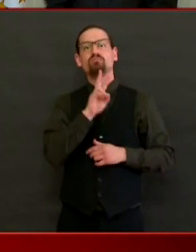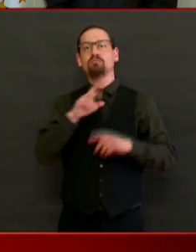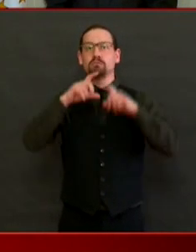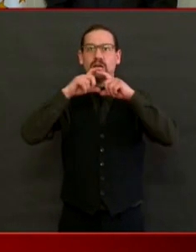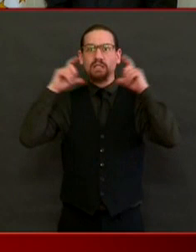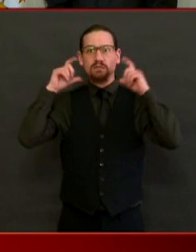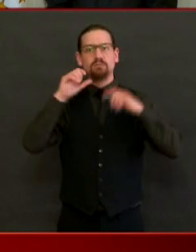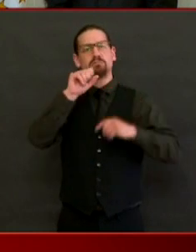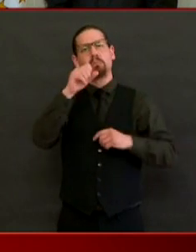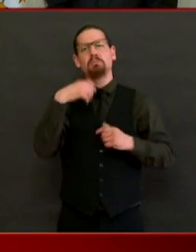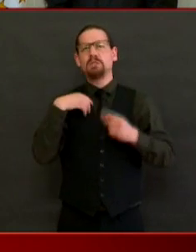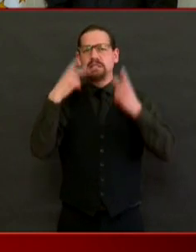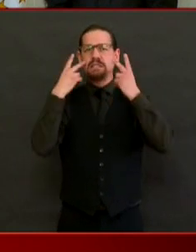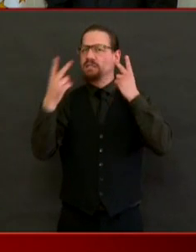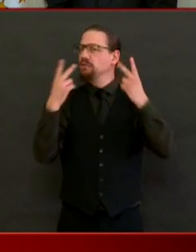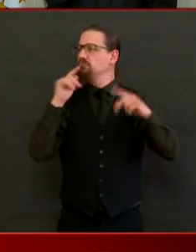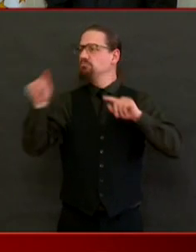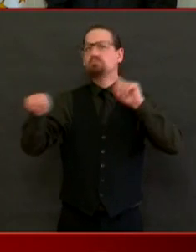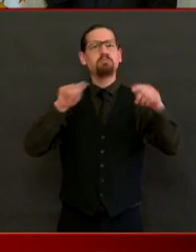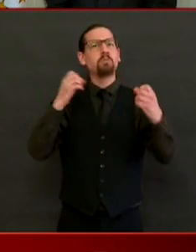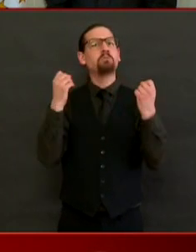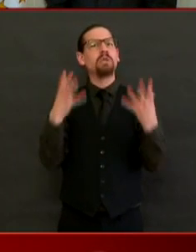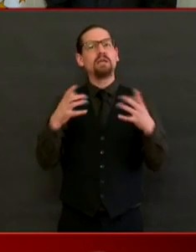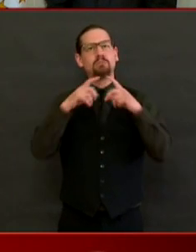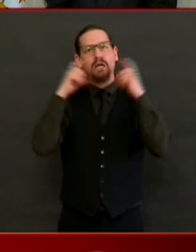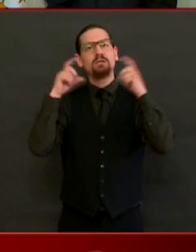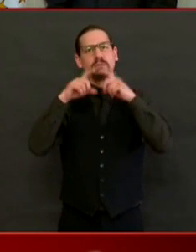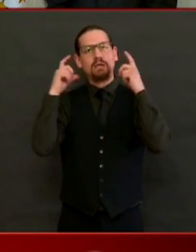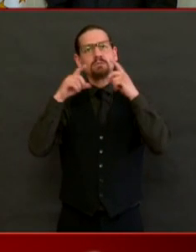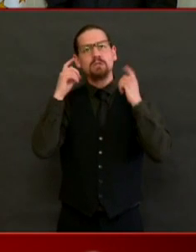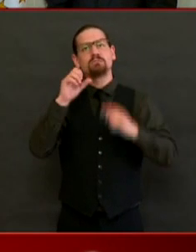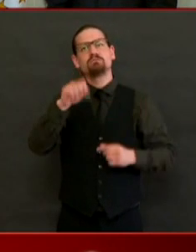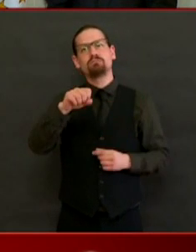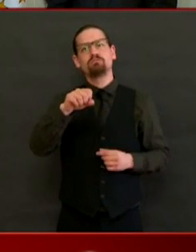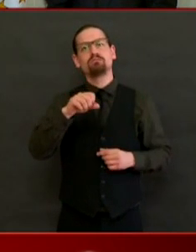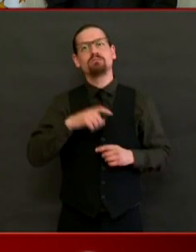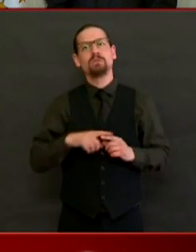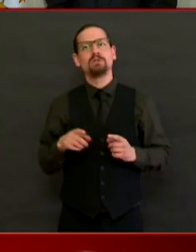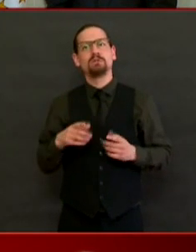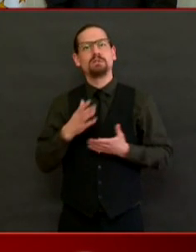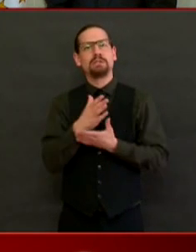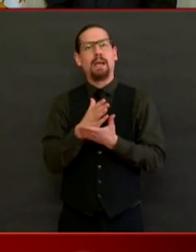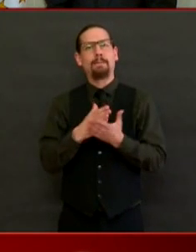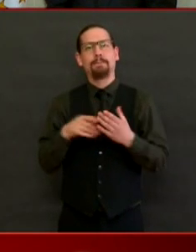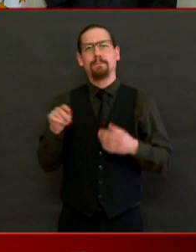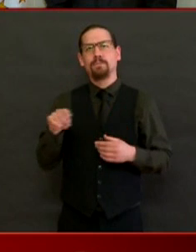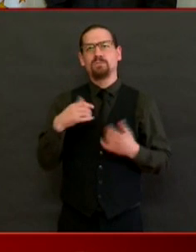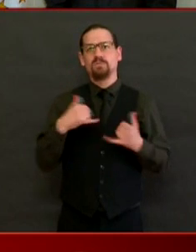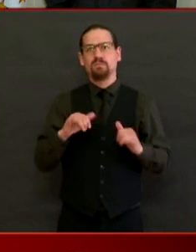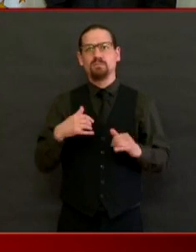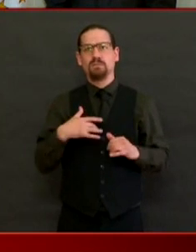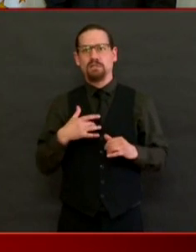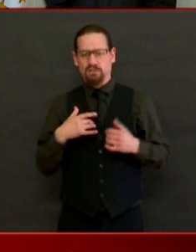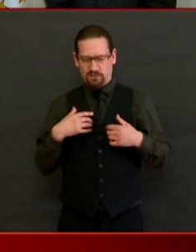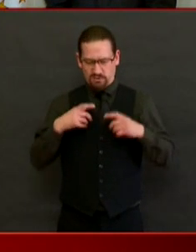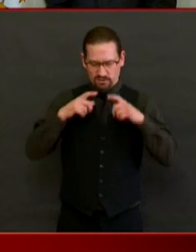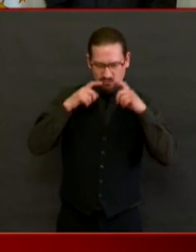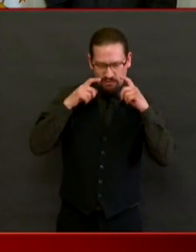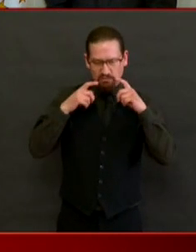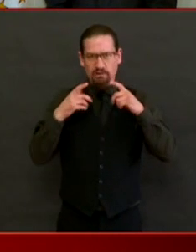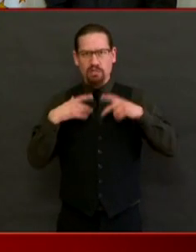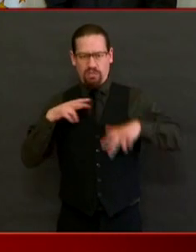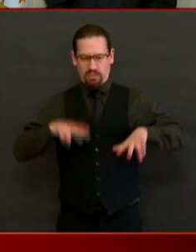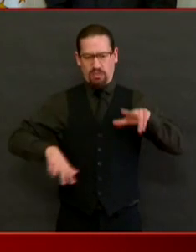people are still struggling with it. It feels weird. Like Nicole said, they don't know where to get a mask. But I would strongly encourage